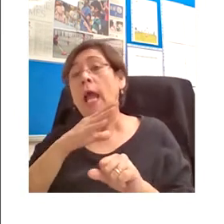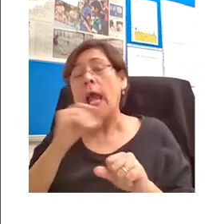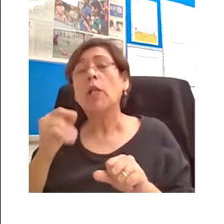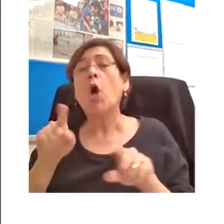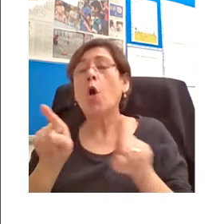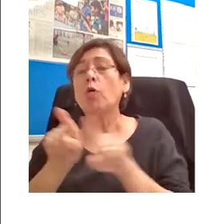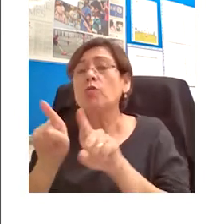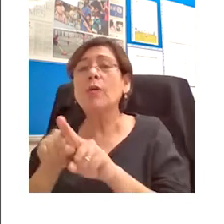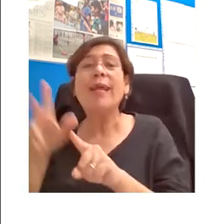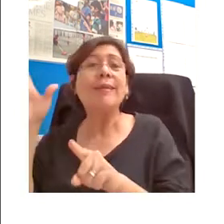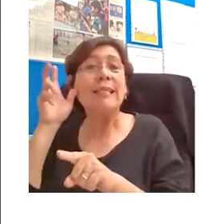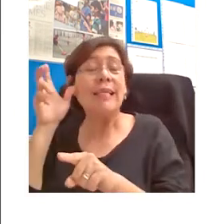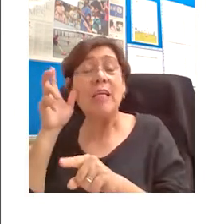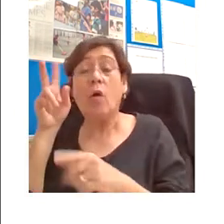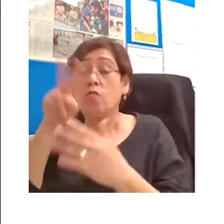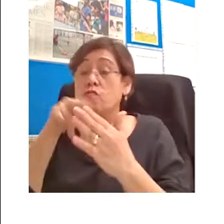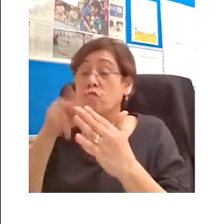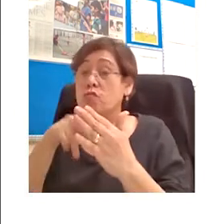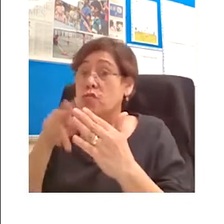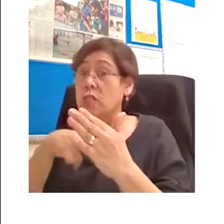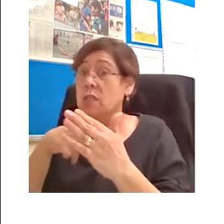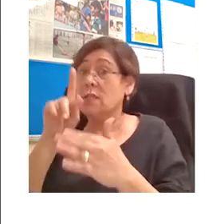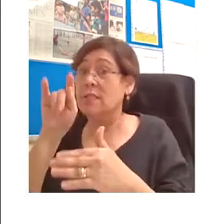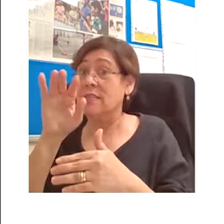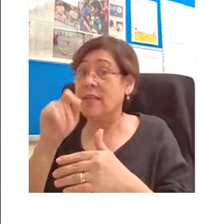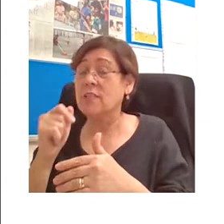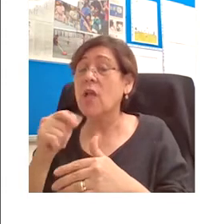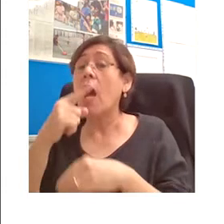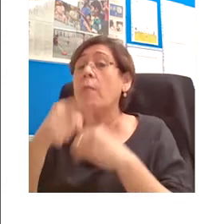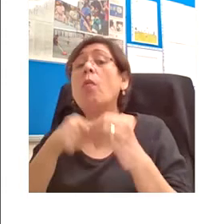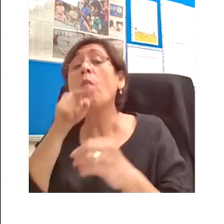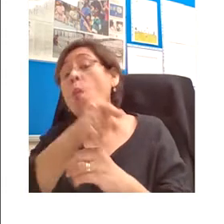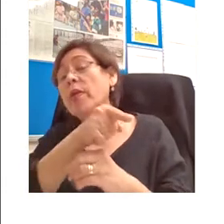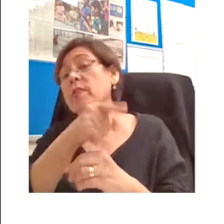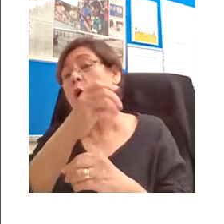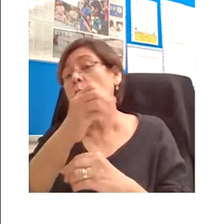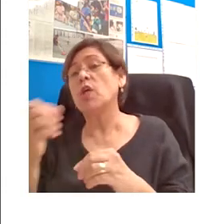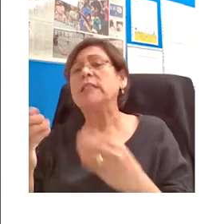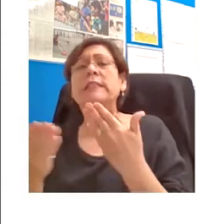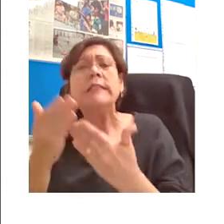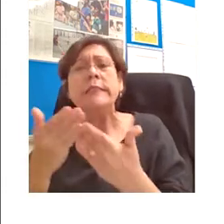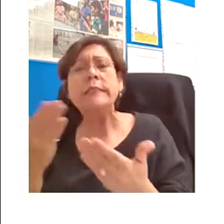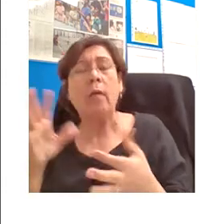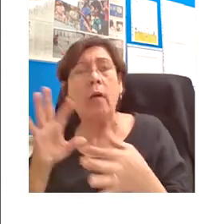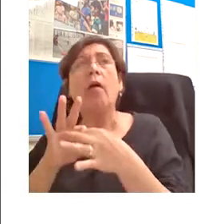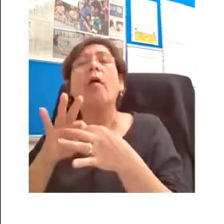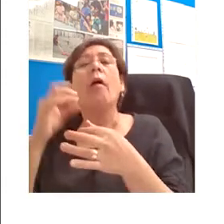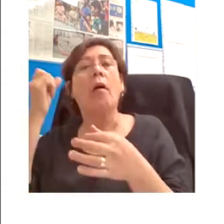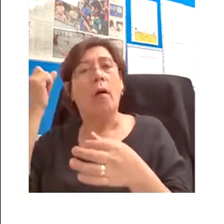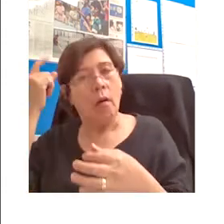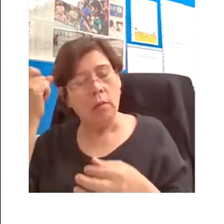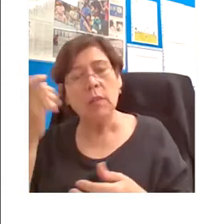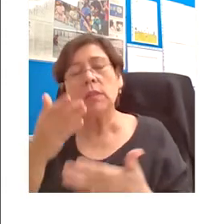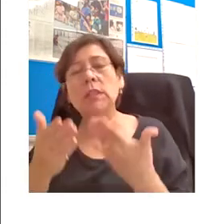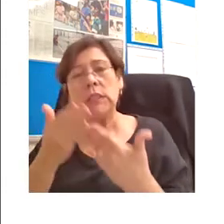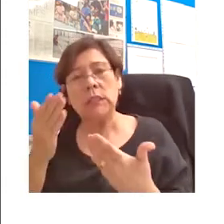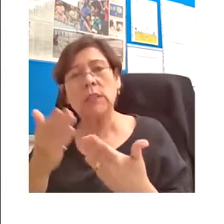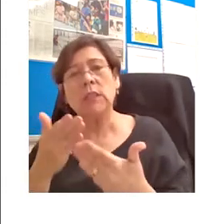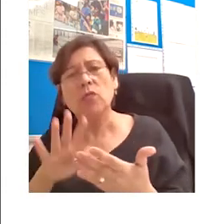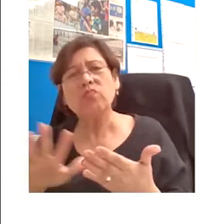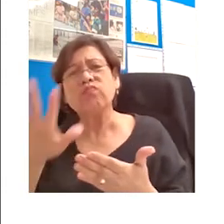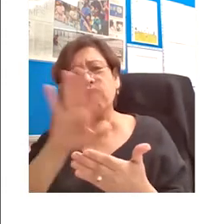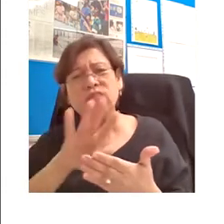of those objects which is already on cabinet. So that's just a few of the use cases which are constantly